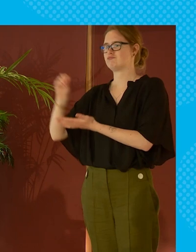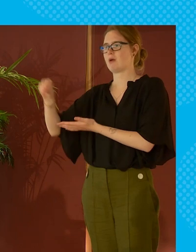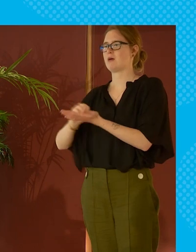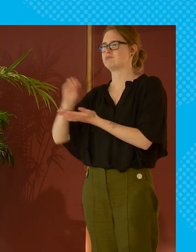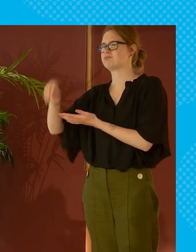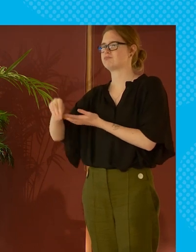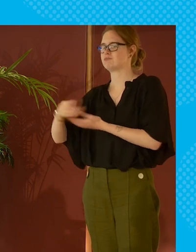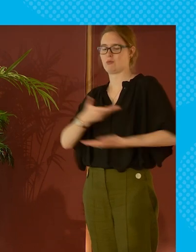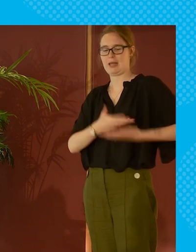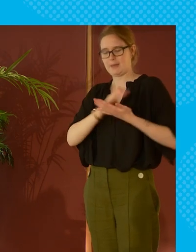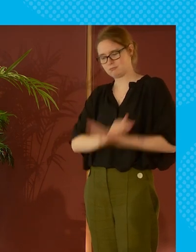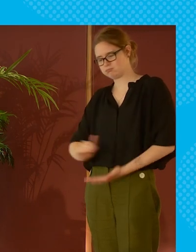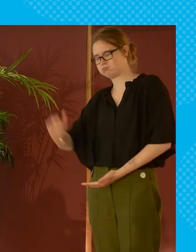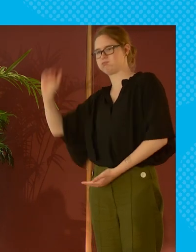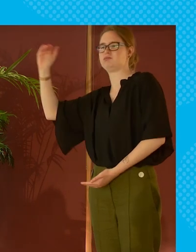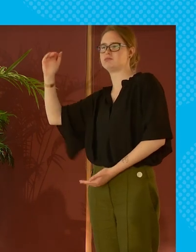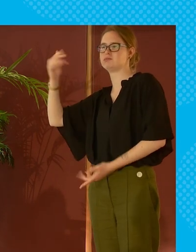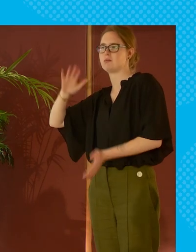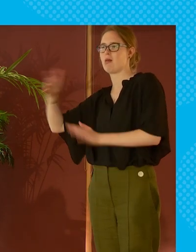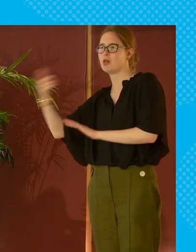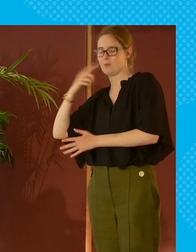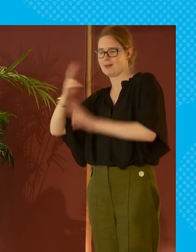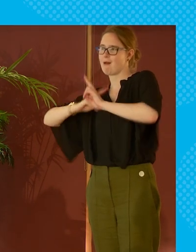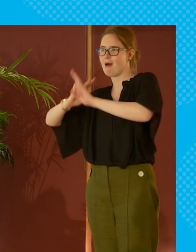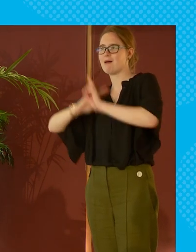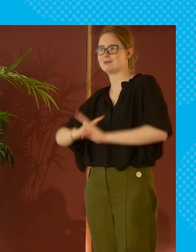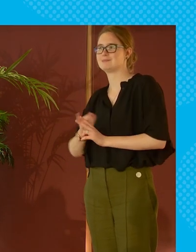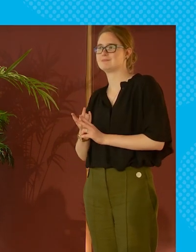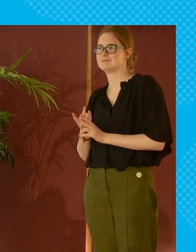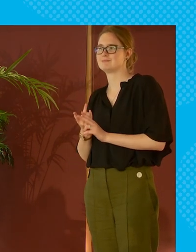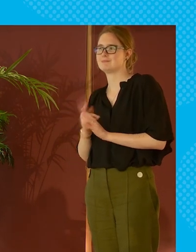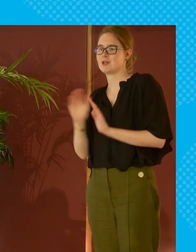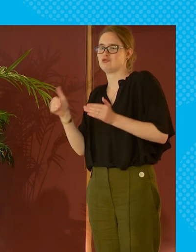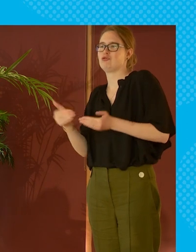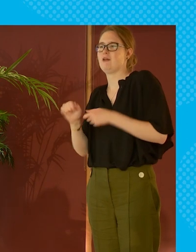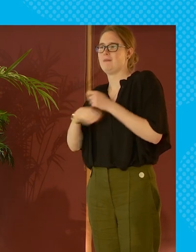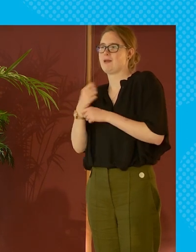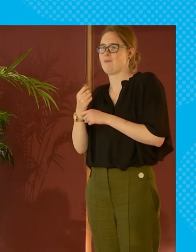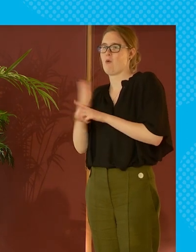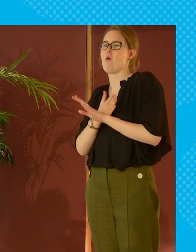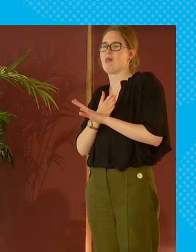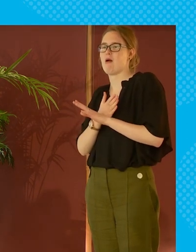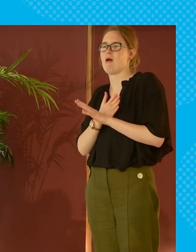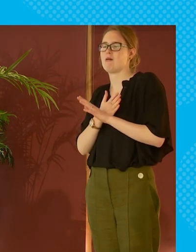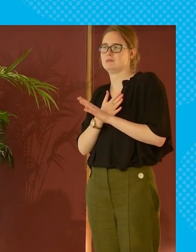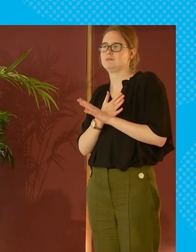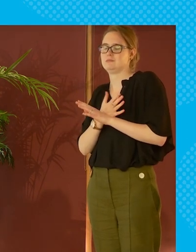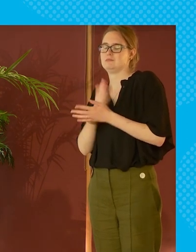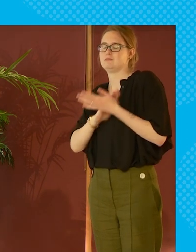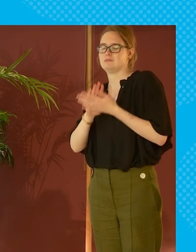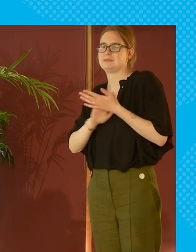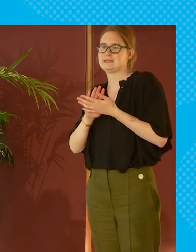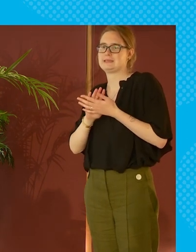lifetime and from cradle to grave you'll be looked after now grave came a lot earlier when welfare state came along